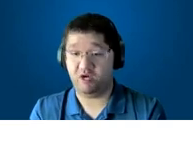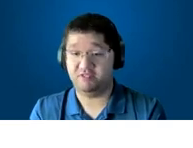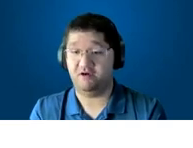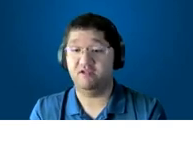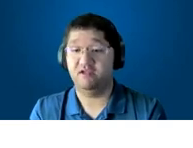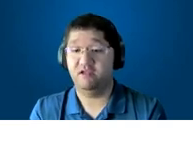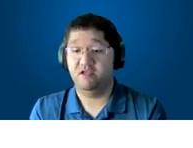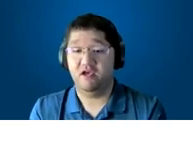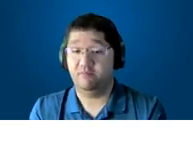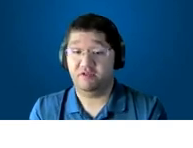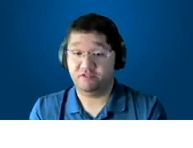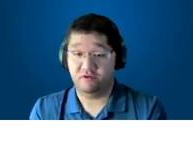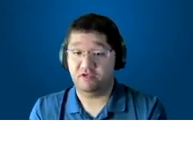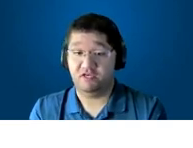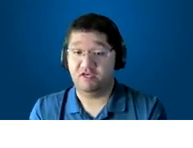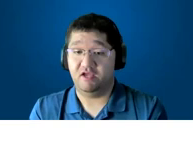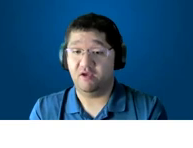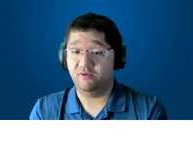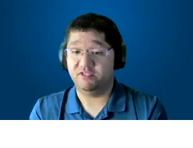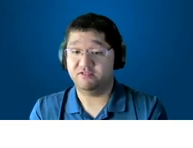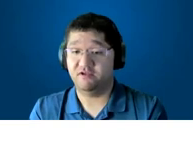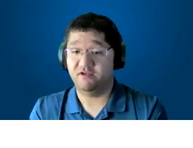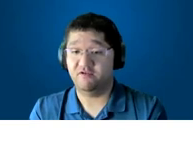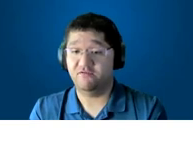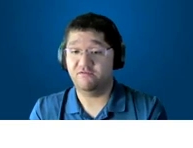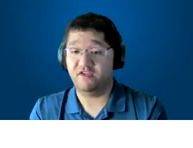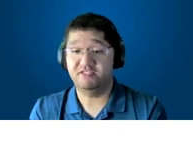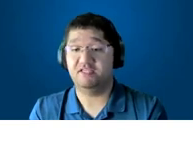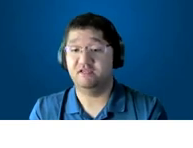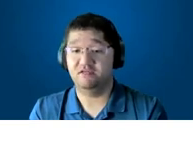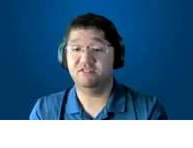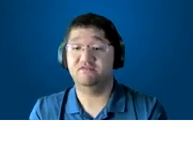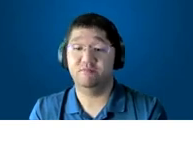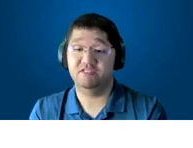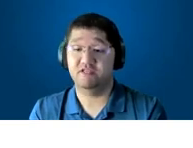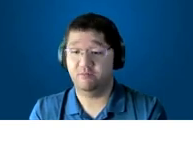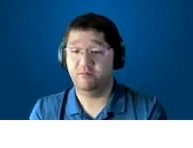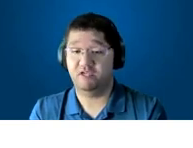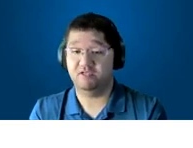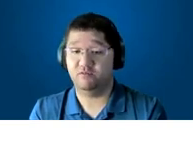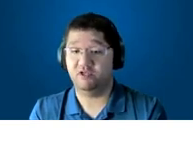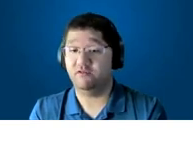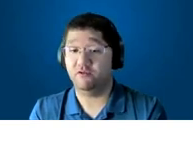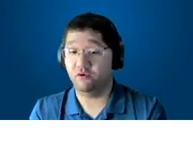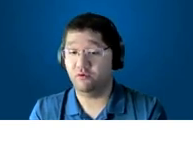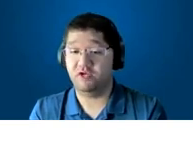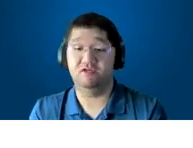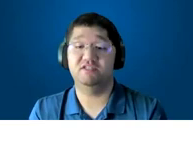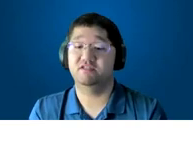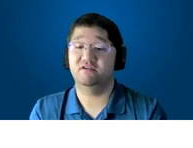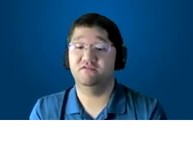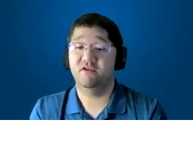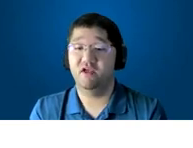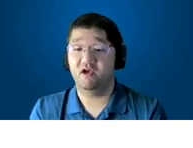completely wiped out by the stroke and i was facing years of speech therapy with no